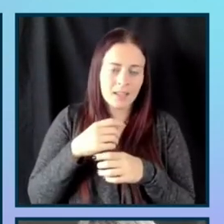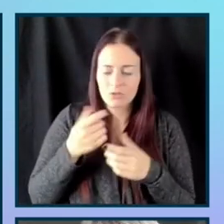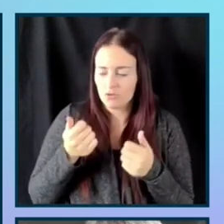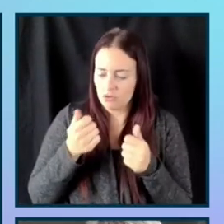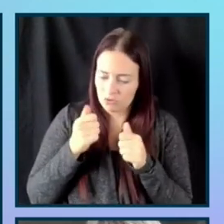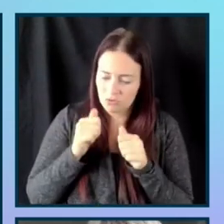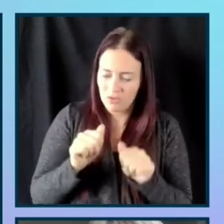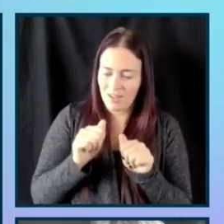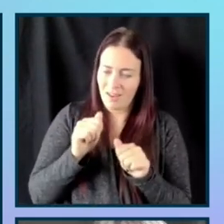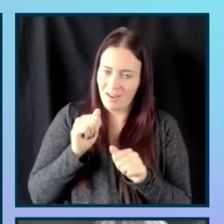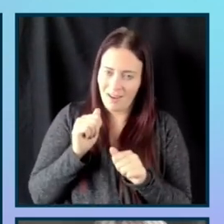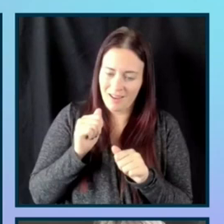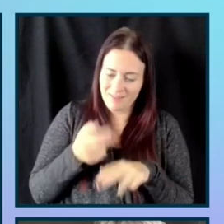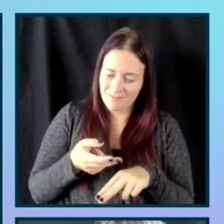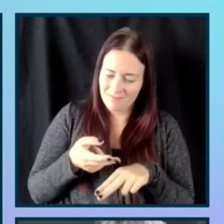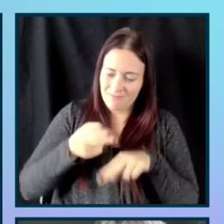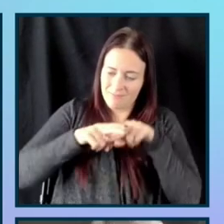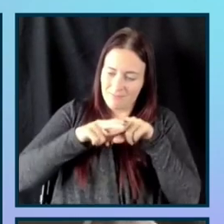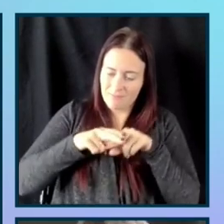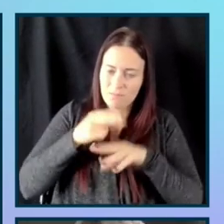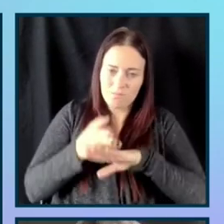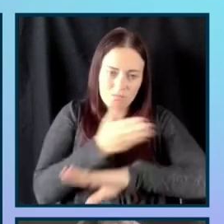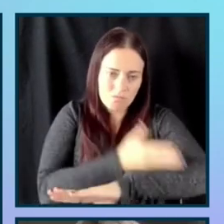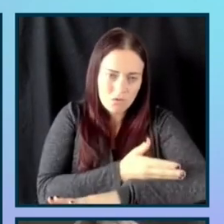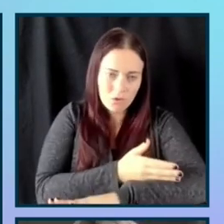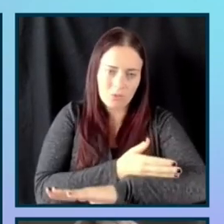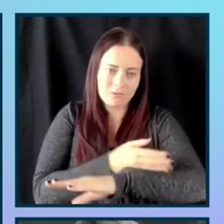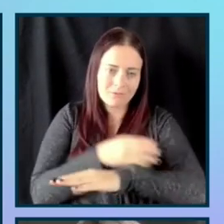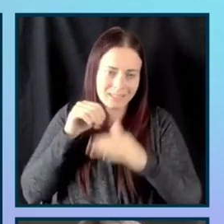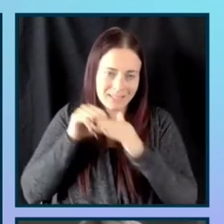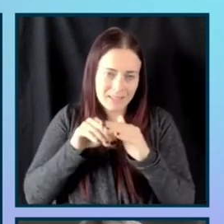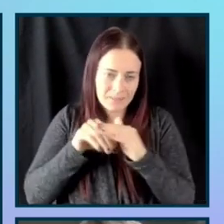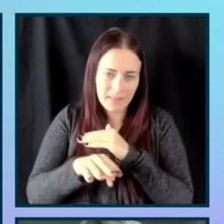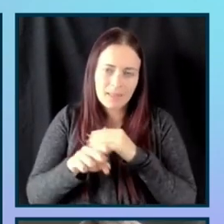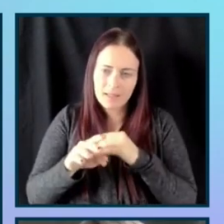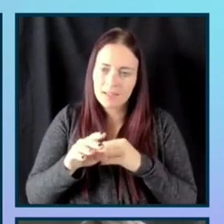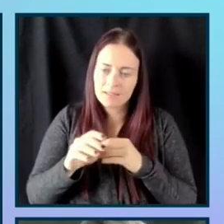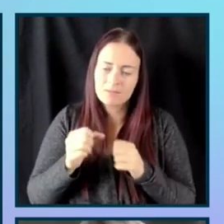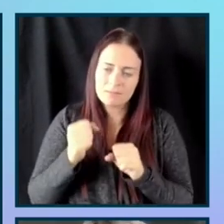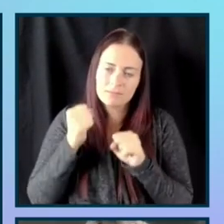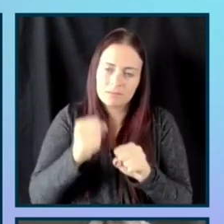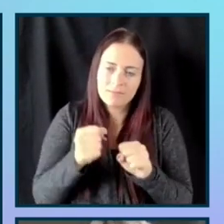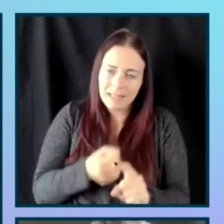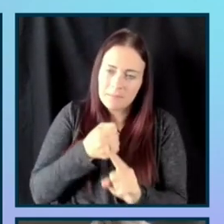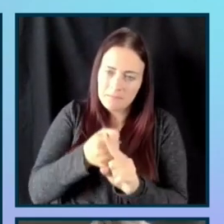count and really make impacts. And then we're going to talk about the future of gaming.